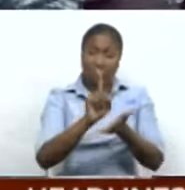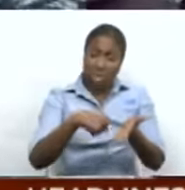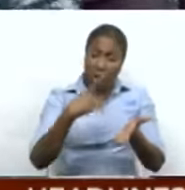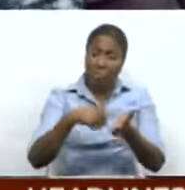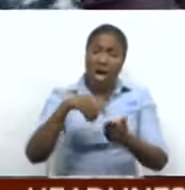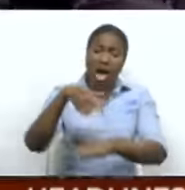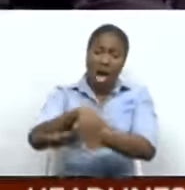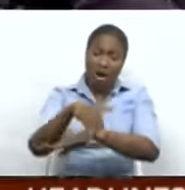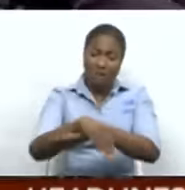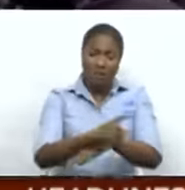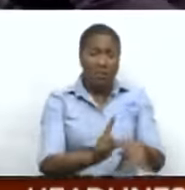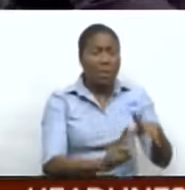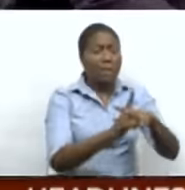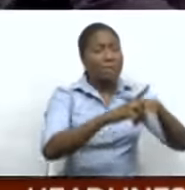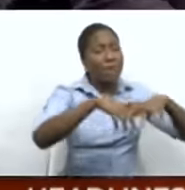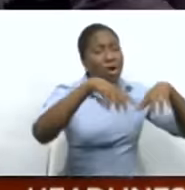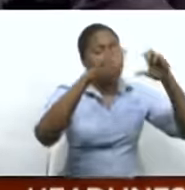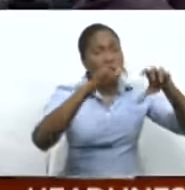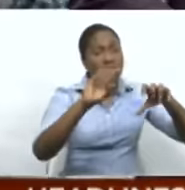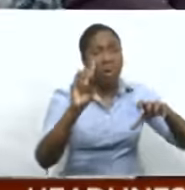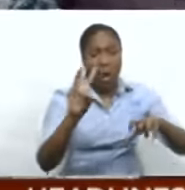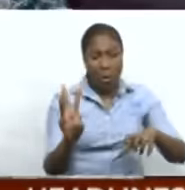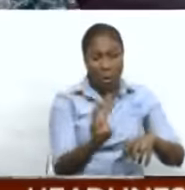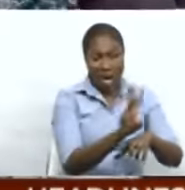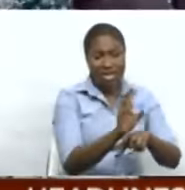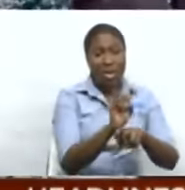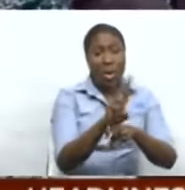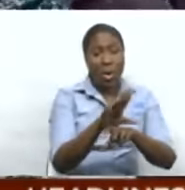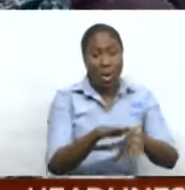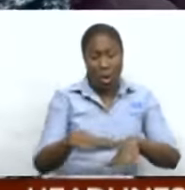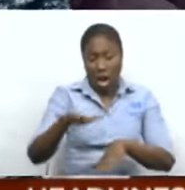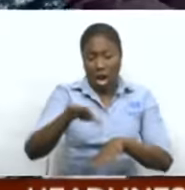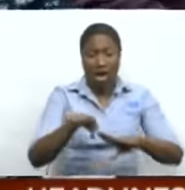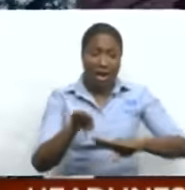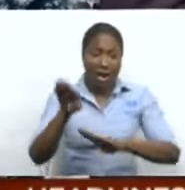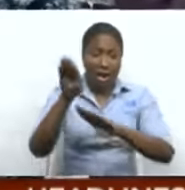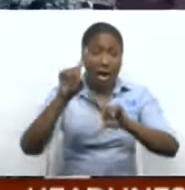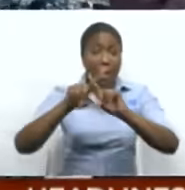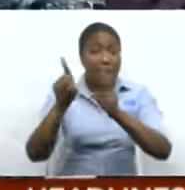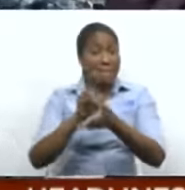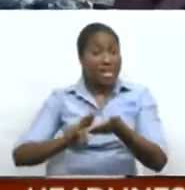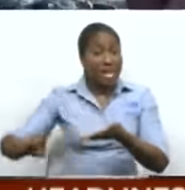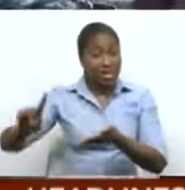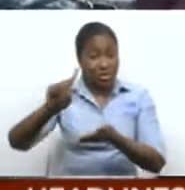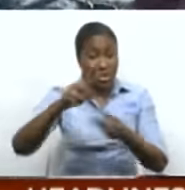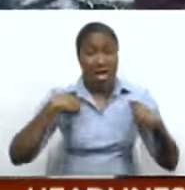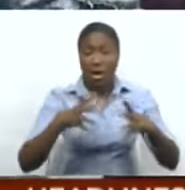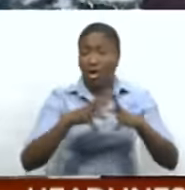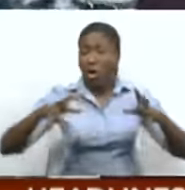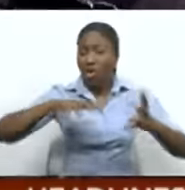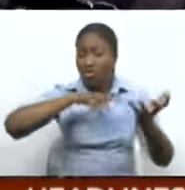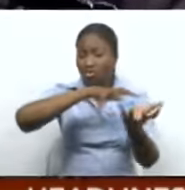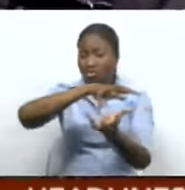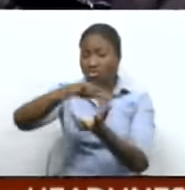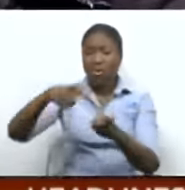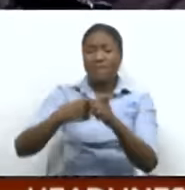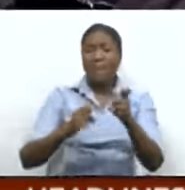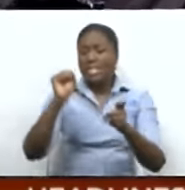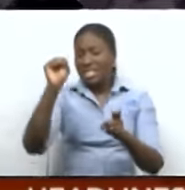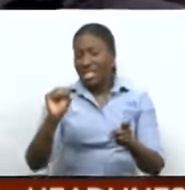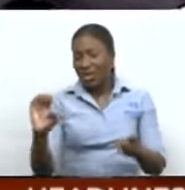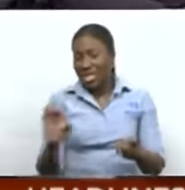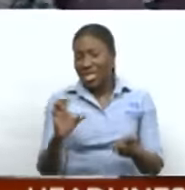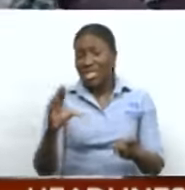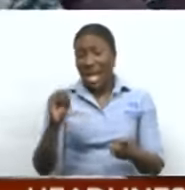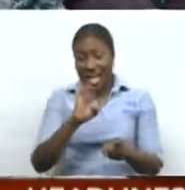showers favoring western and hilly parts of the country. But as we progress through next week, we have lots of moisture that will be moving in from the southeast and